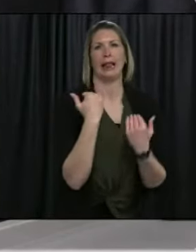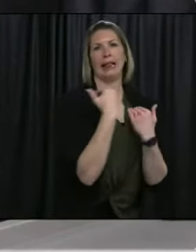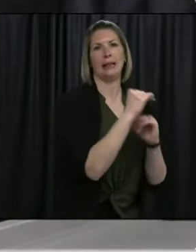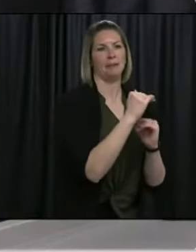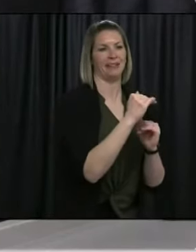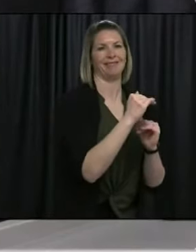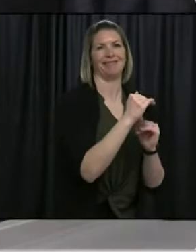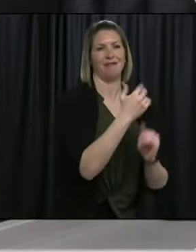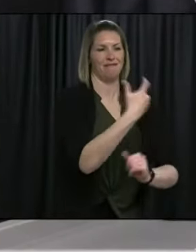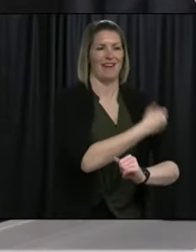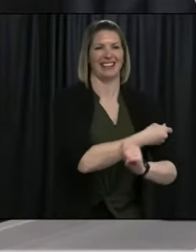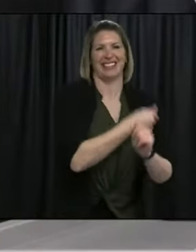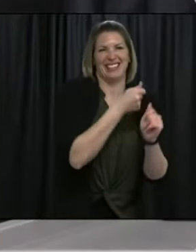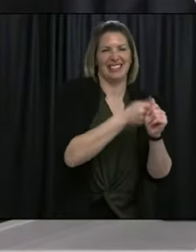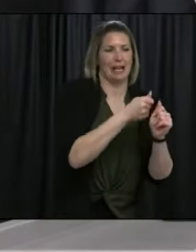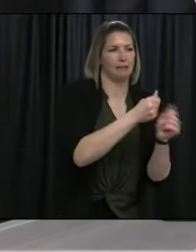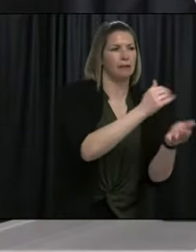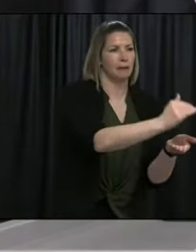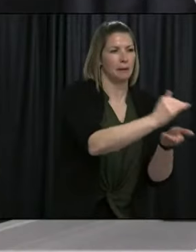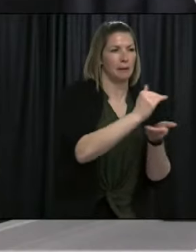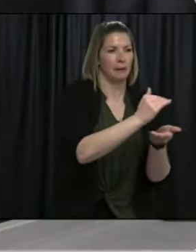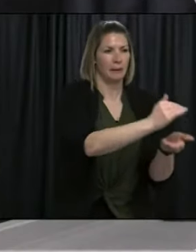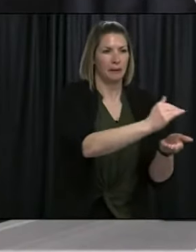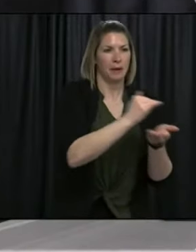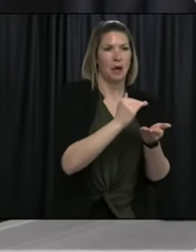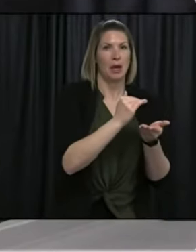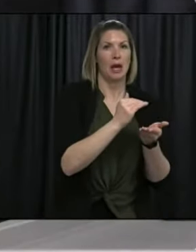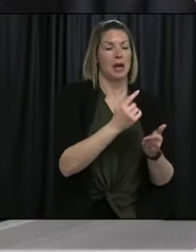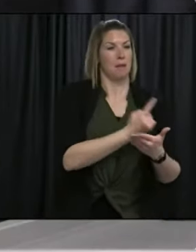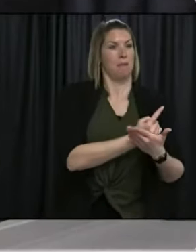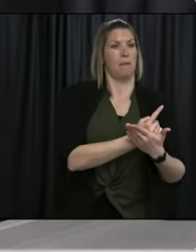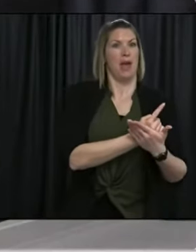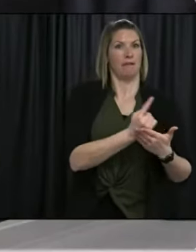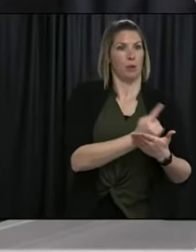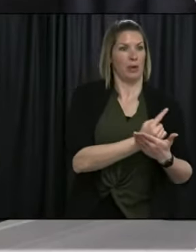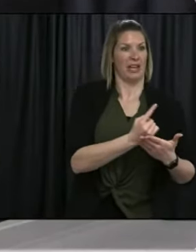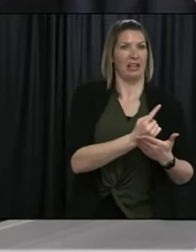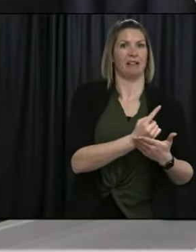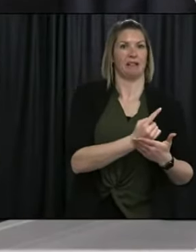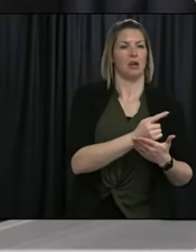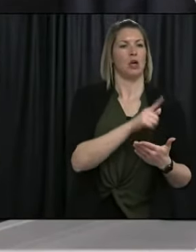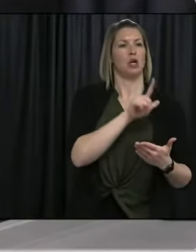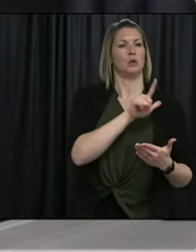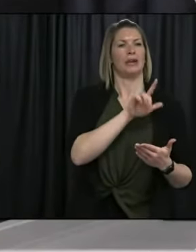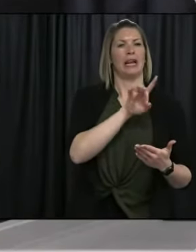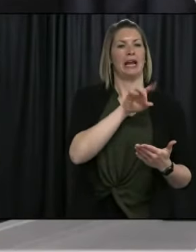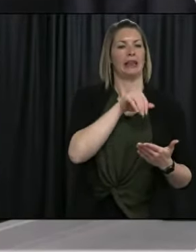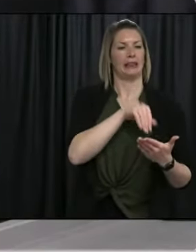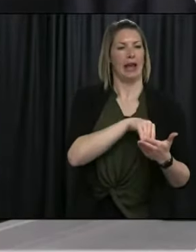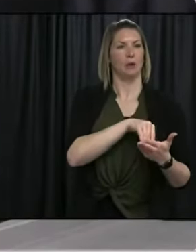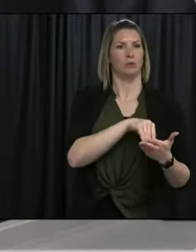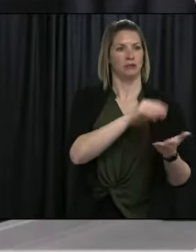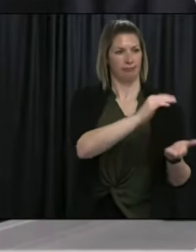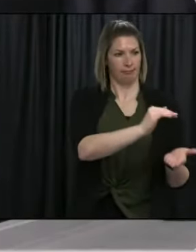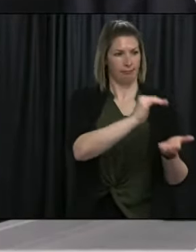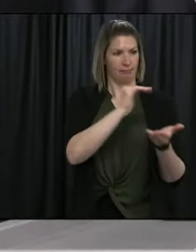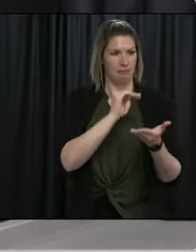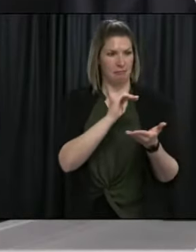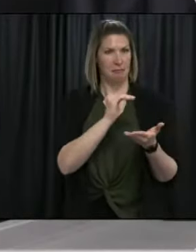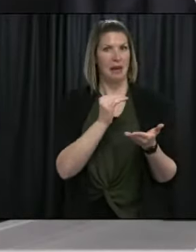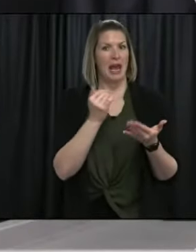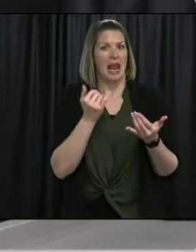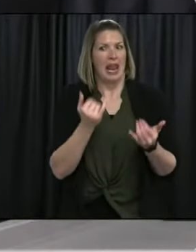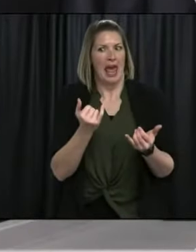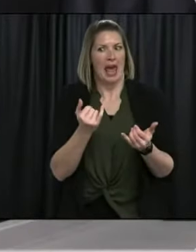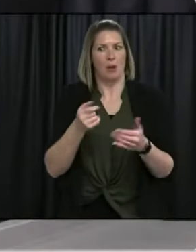a week as of next week, rising to 32,000 and then 34,000 doses a week by